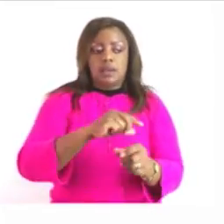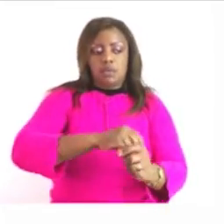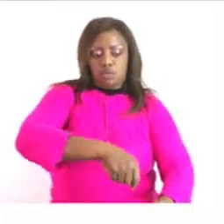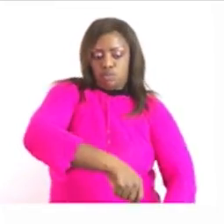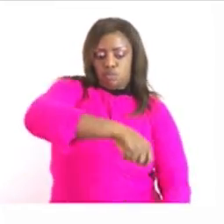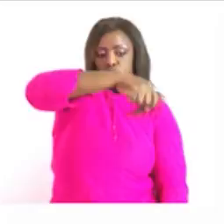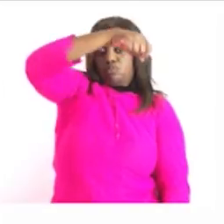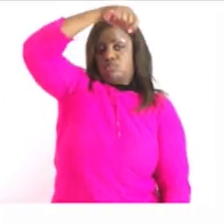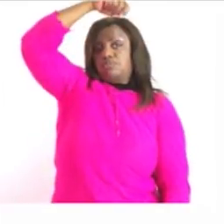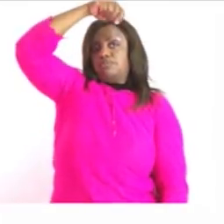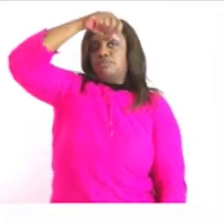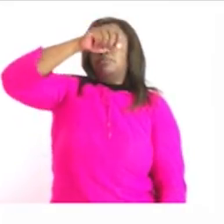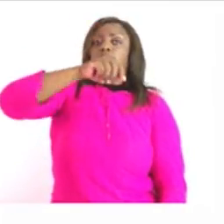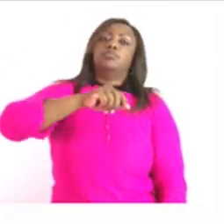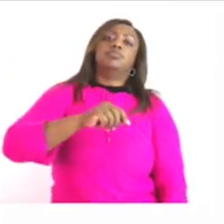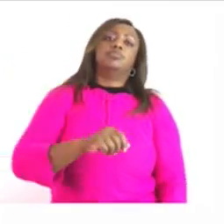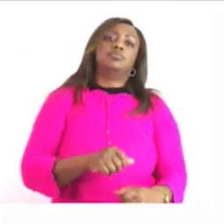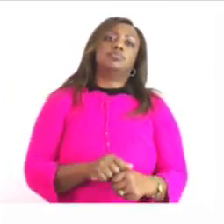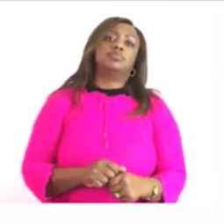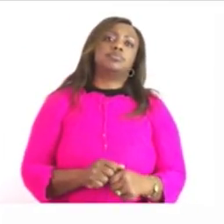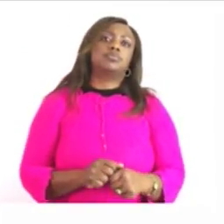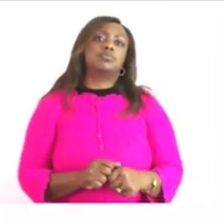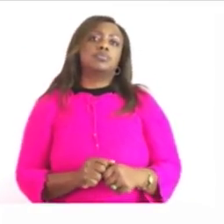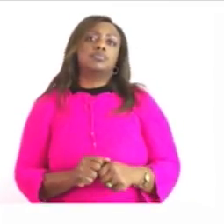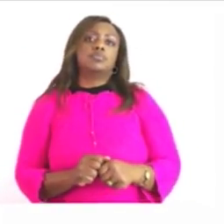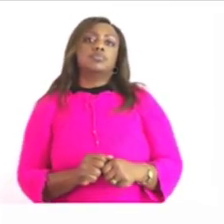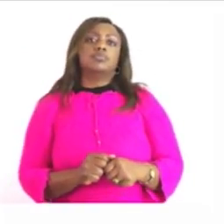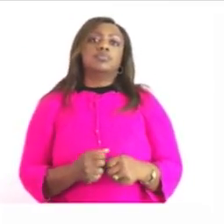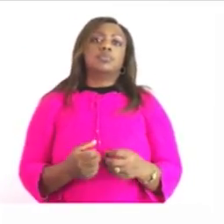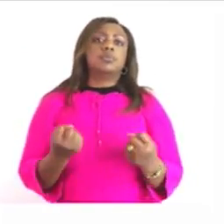measuring wheel the addometer